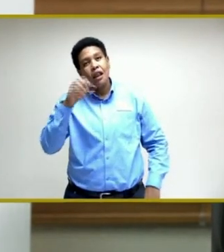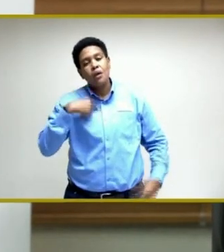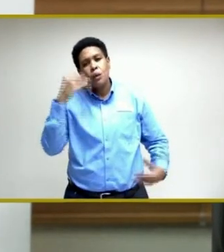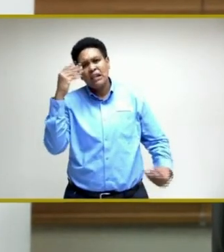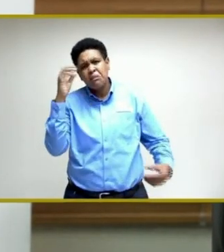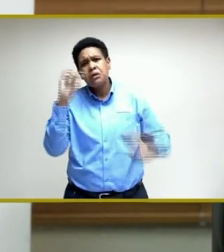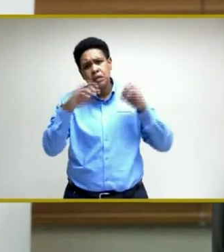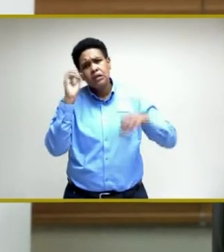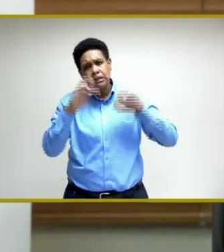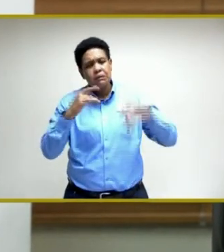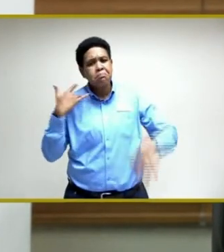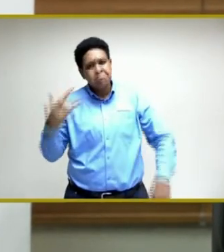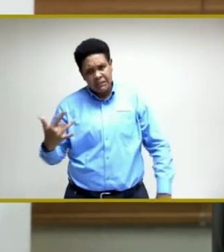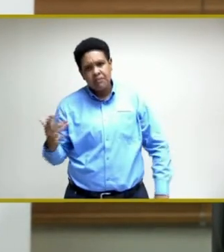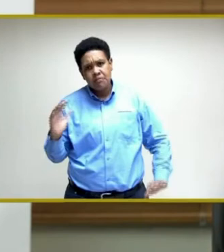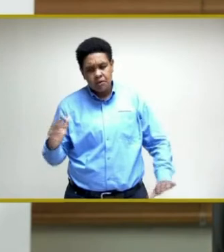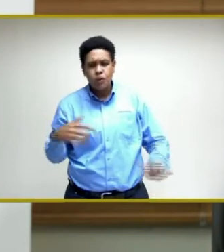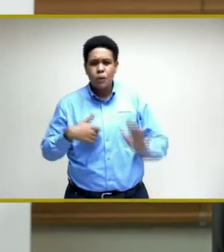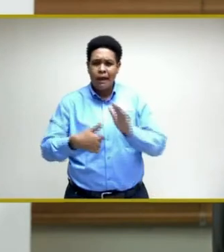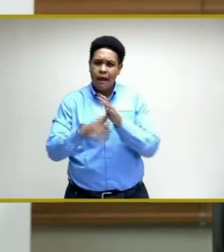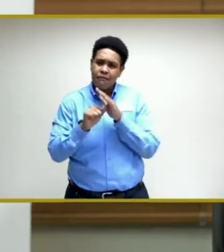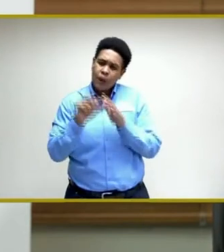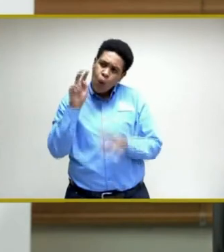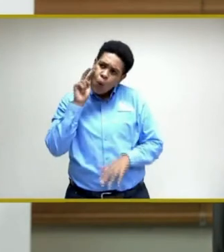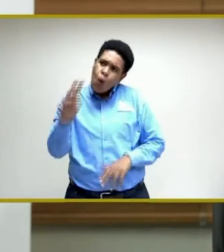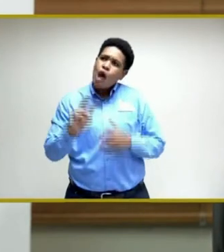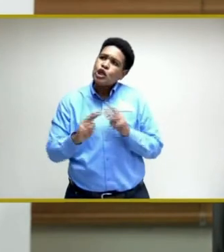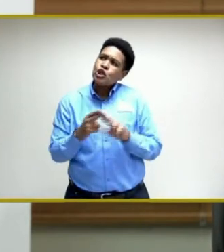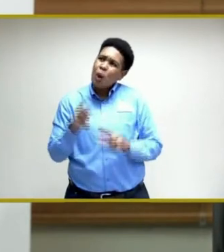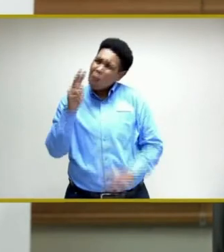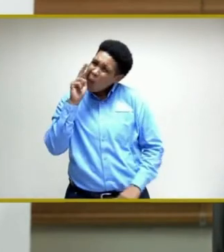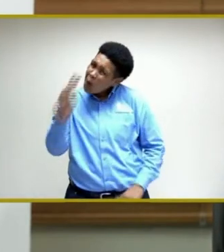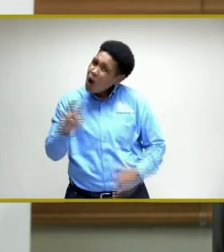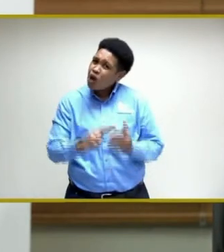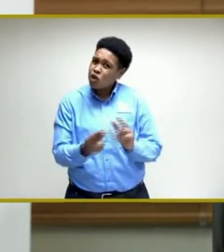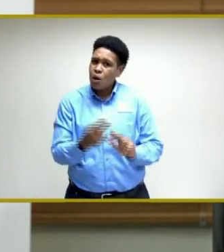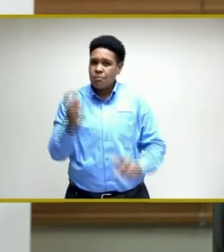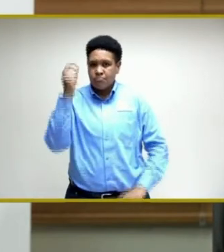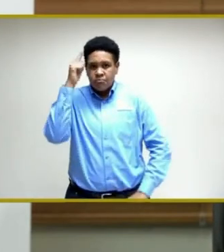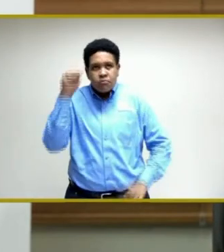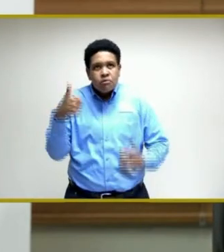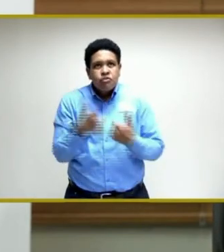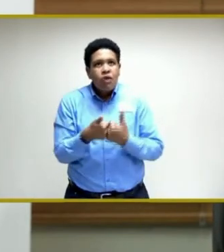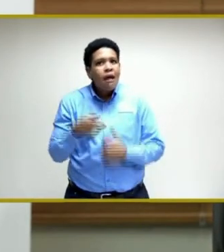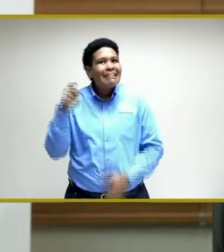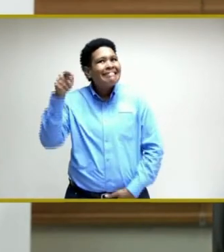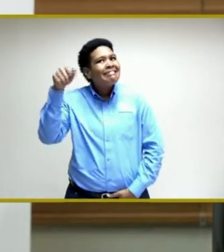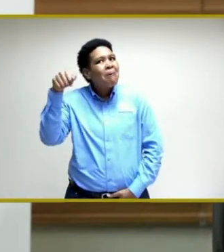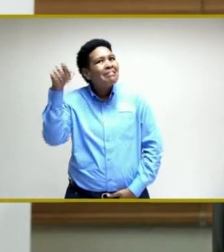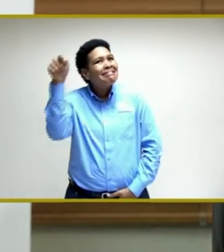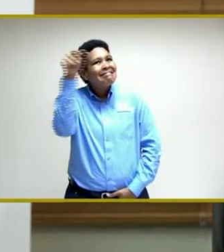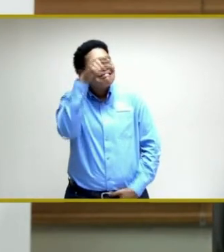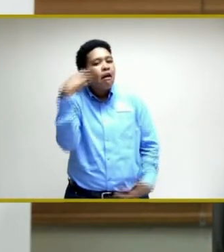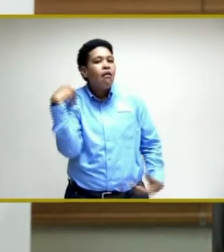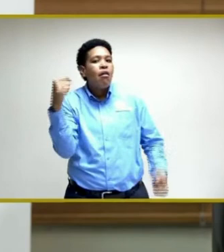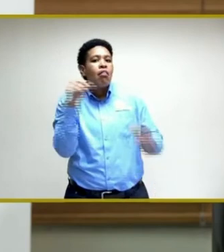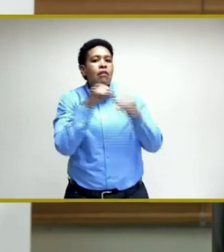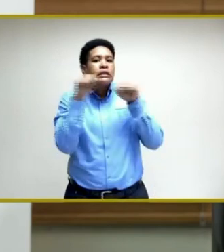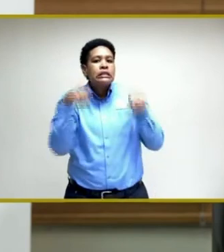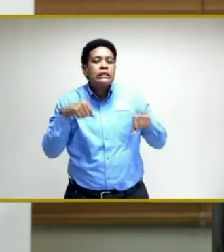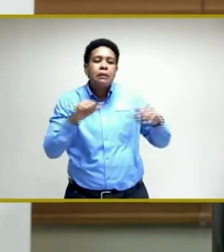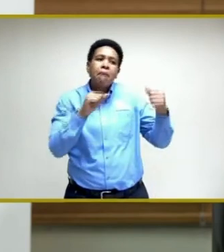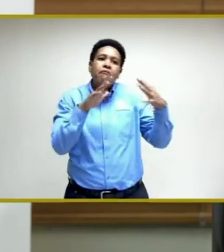the numbers to watch as an indication of the challenges that we face, that the health system faces, that individuals